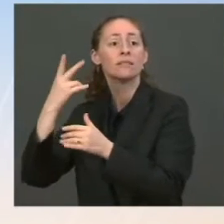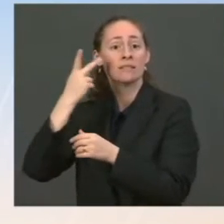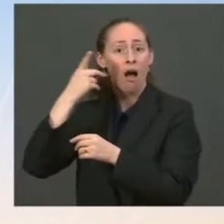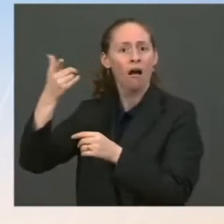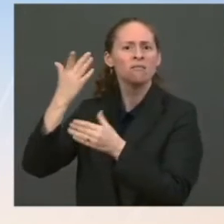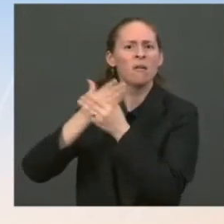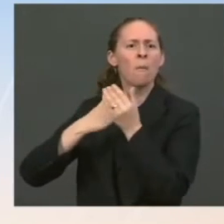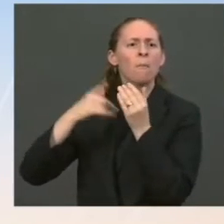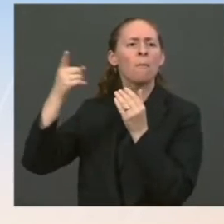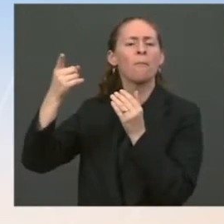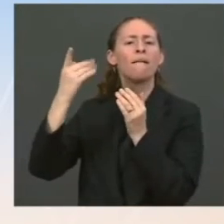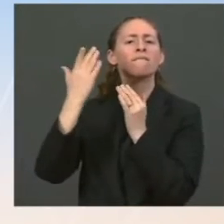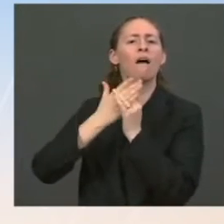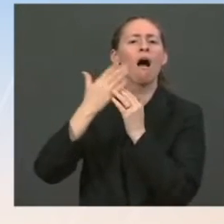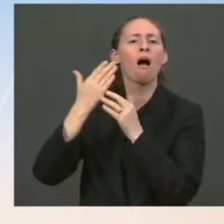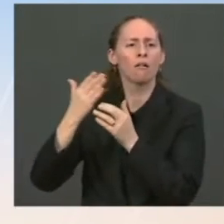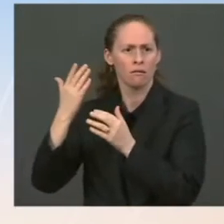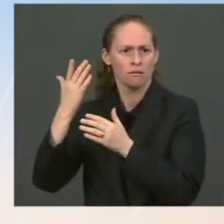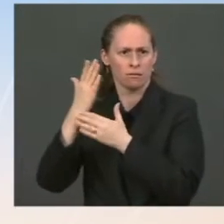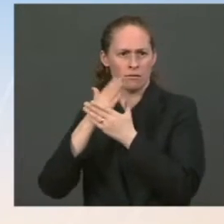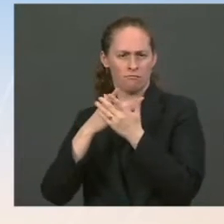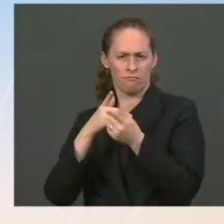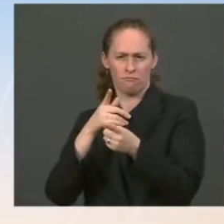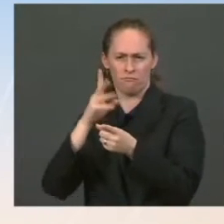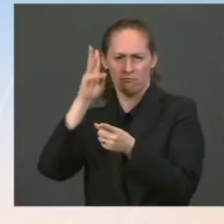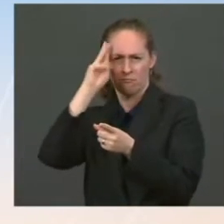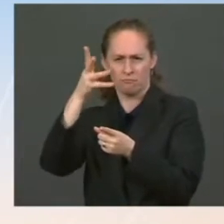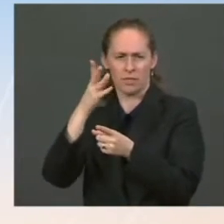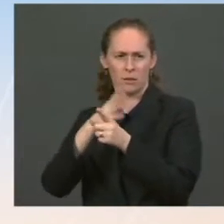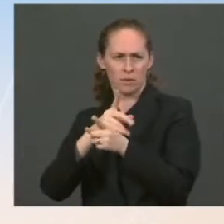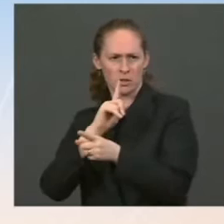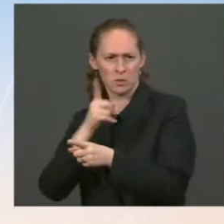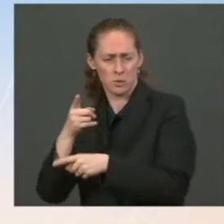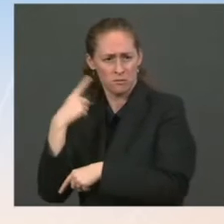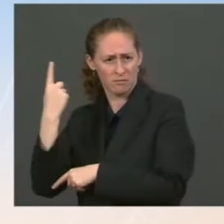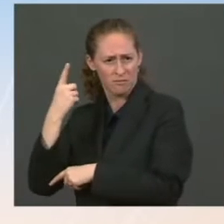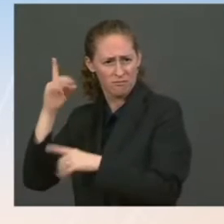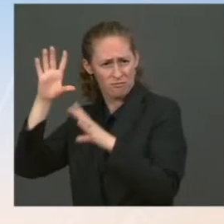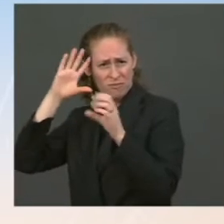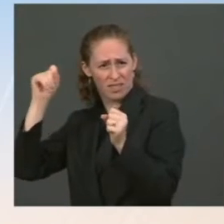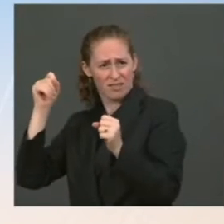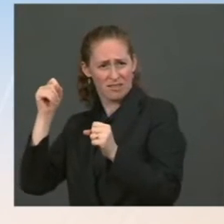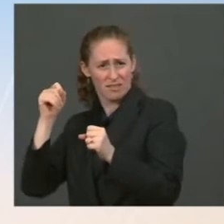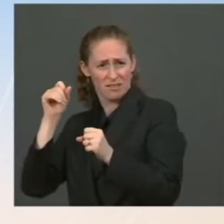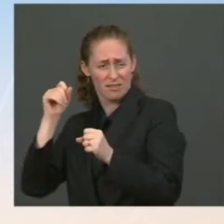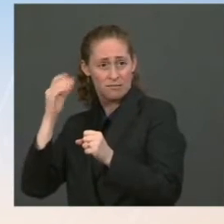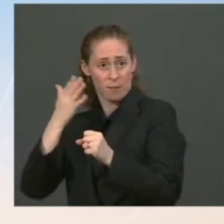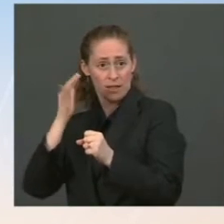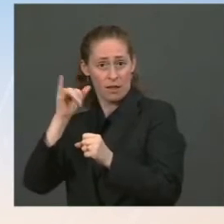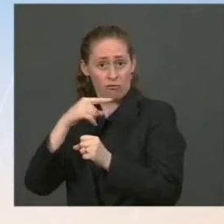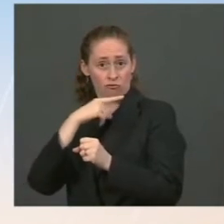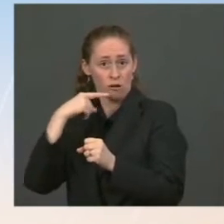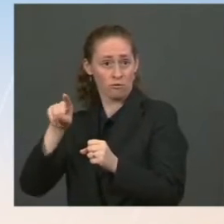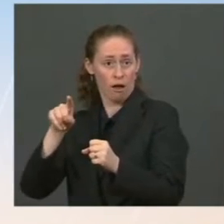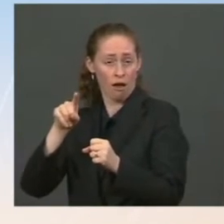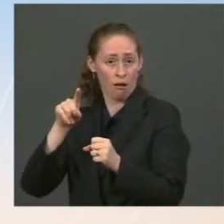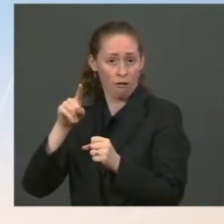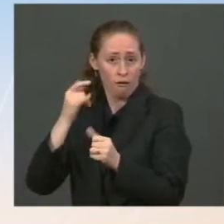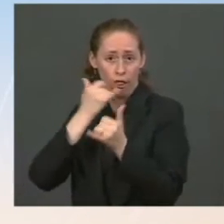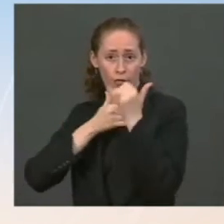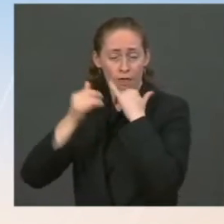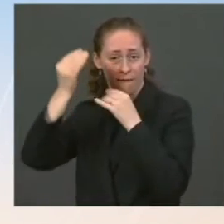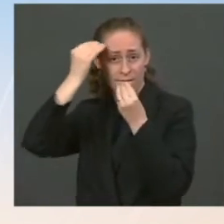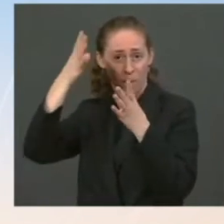the White House still going with Russian disinformation? I think it's broadly known and widely known, Peter, that there was a broad range of Russian